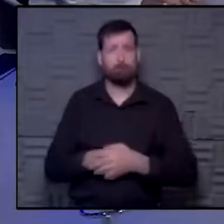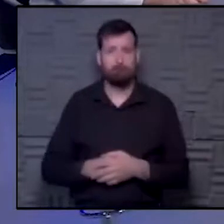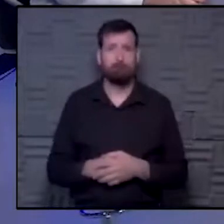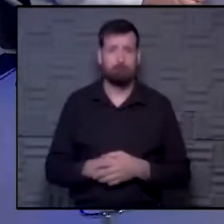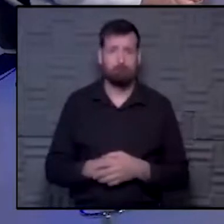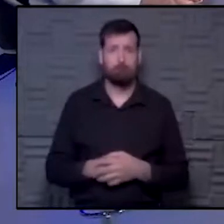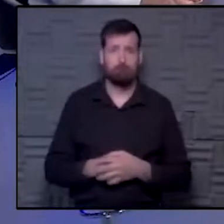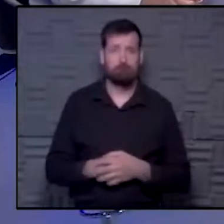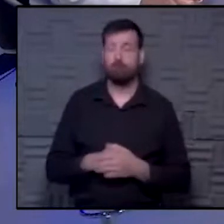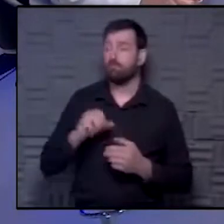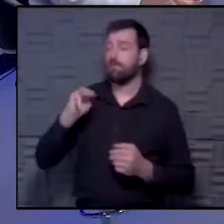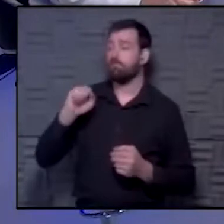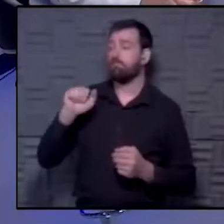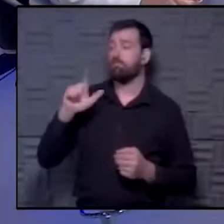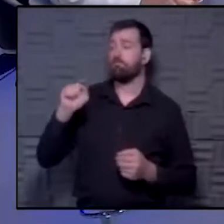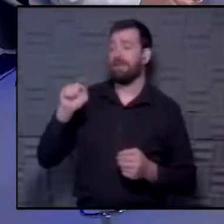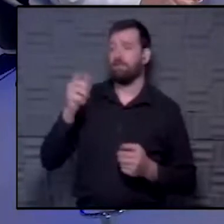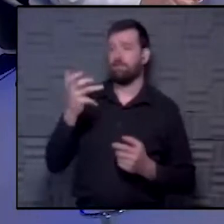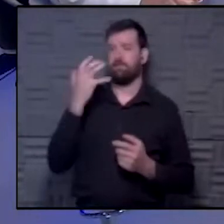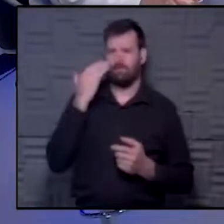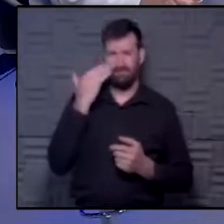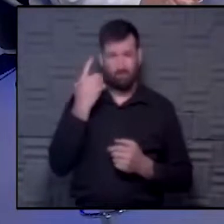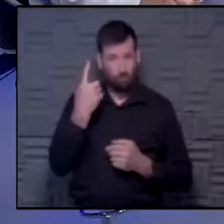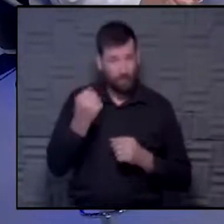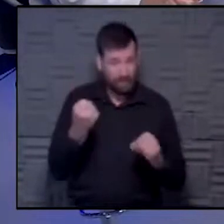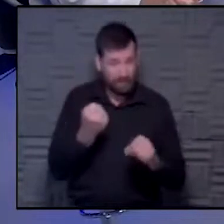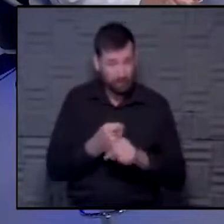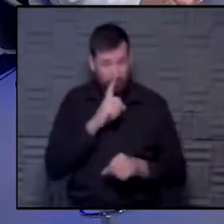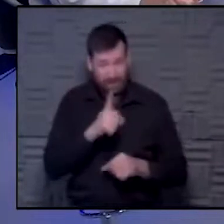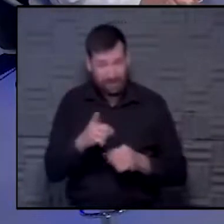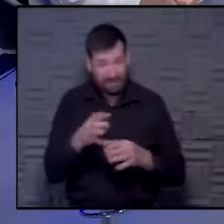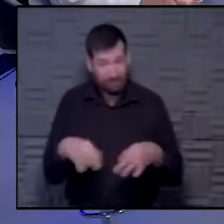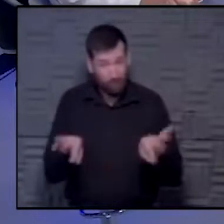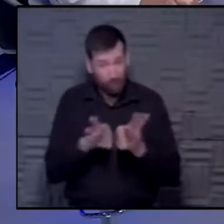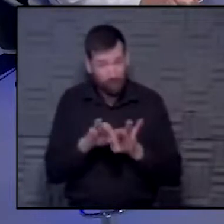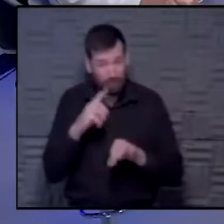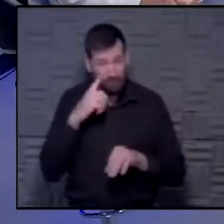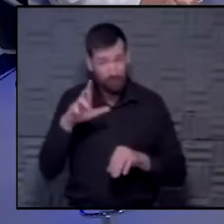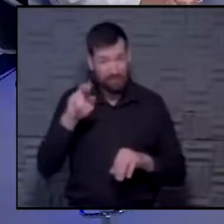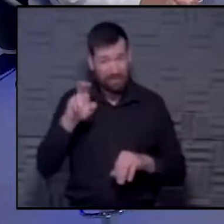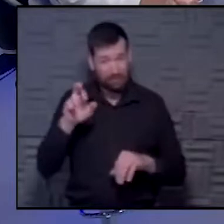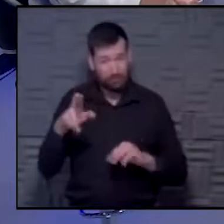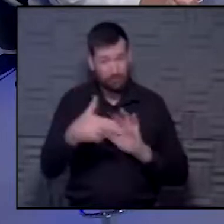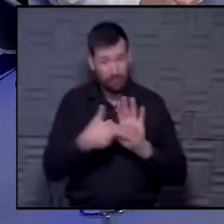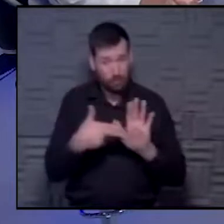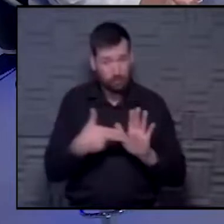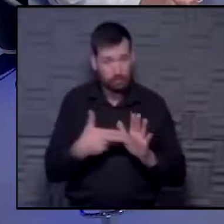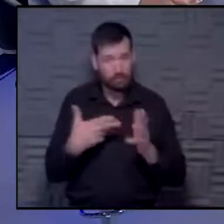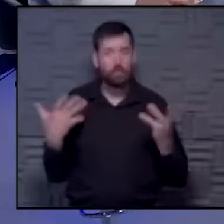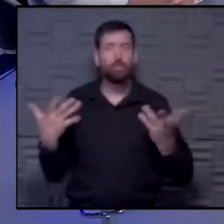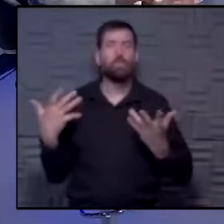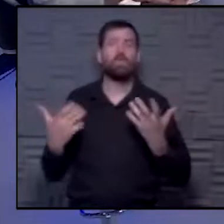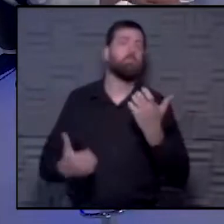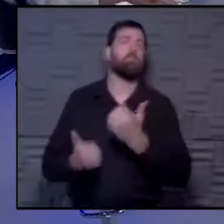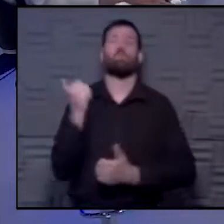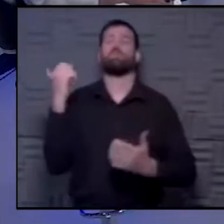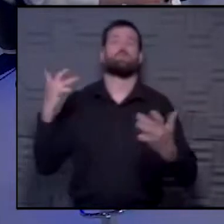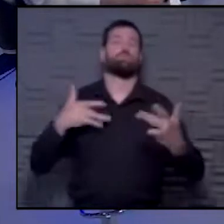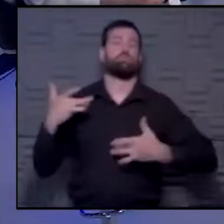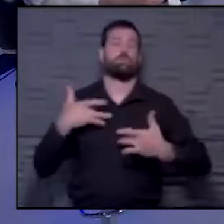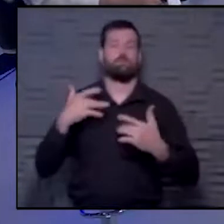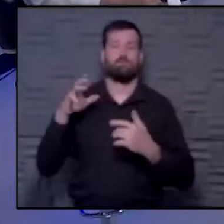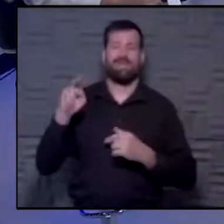All right. Matt wants to know, does one year really make a difference in a cancer diagnosis? What cancers are you most worried about,